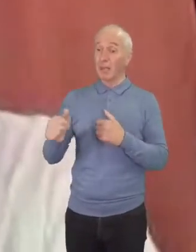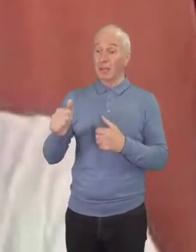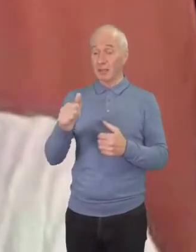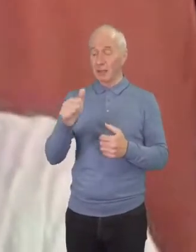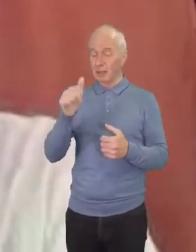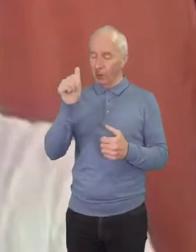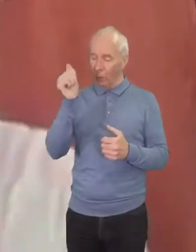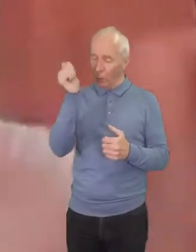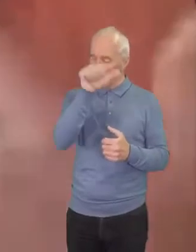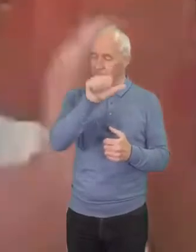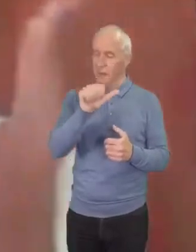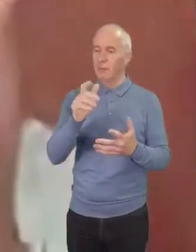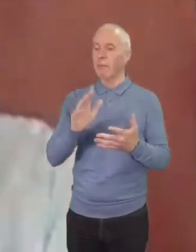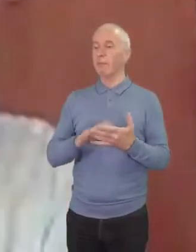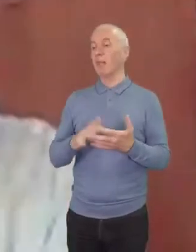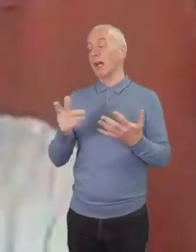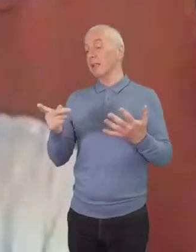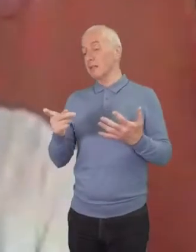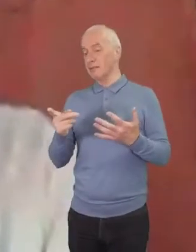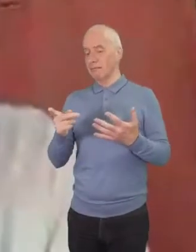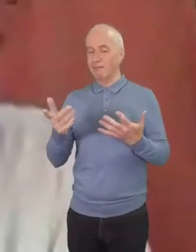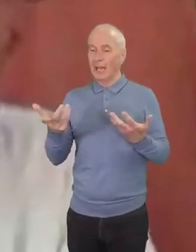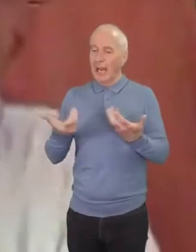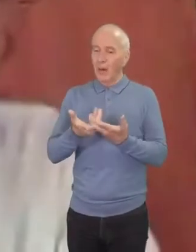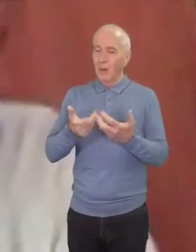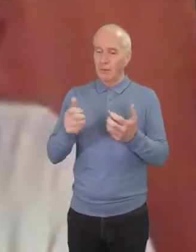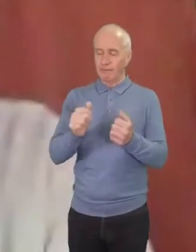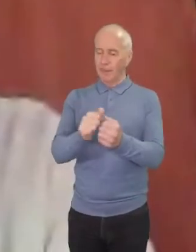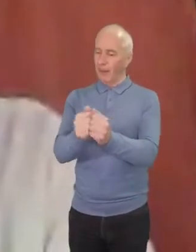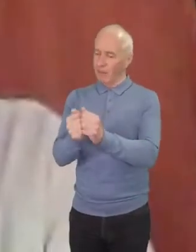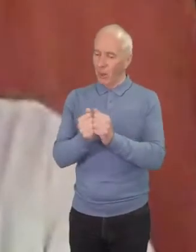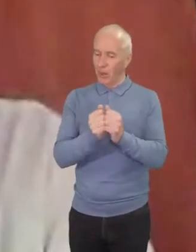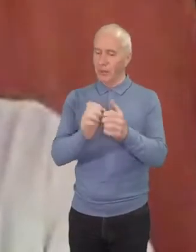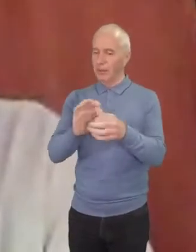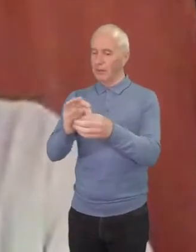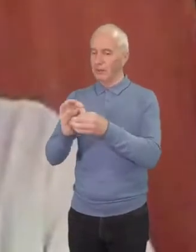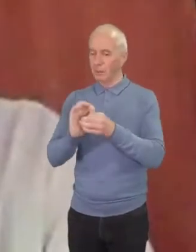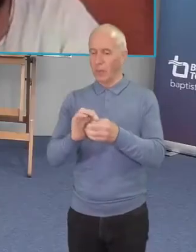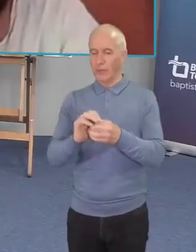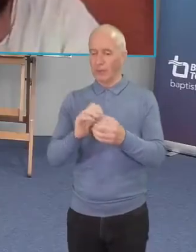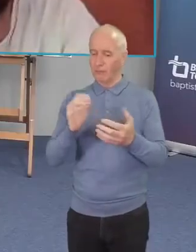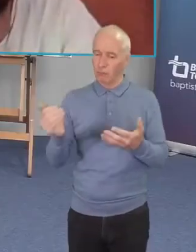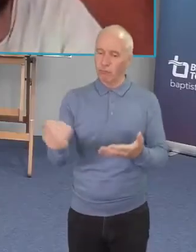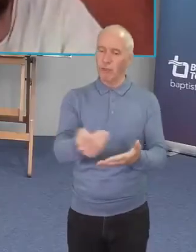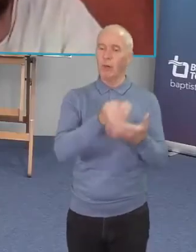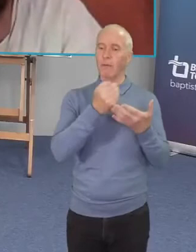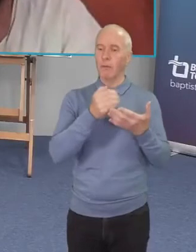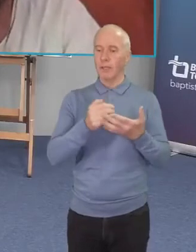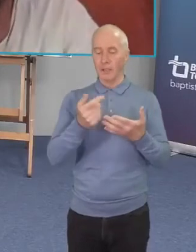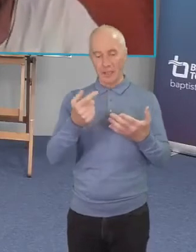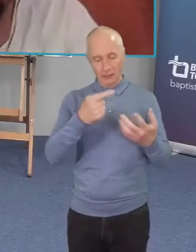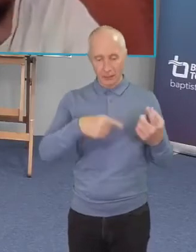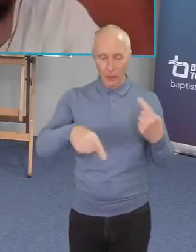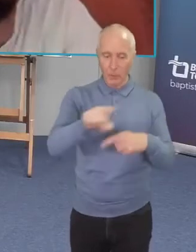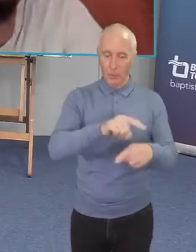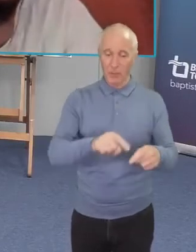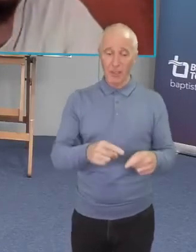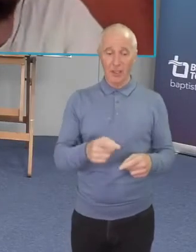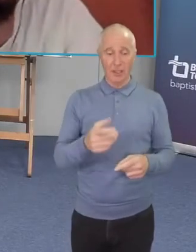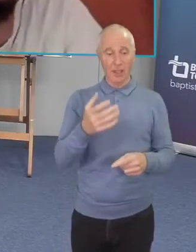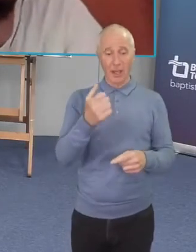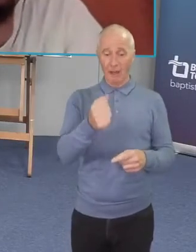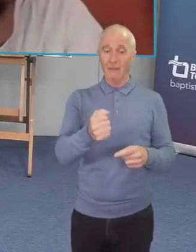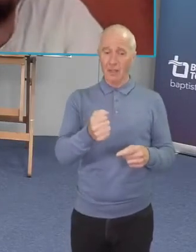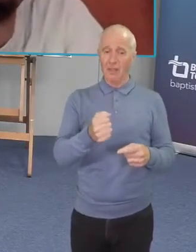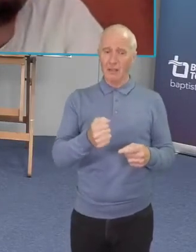by you know partnering uh especially with something like recovery with someone with with a community that has been doing recovery